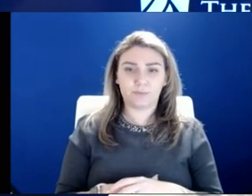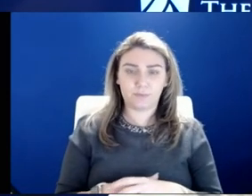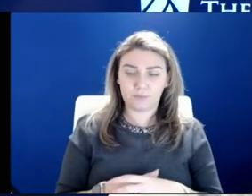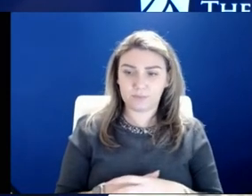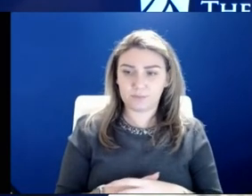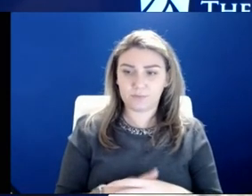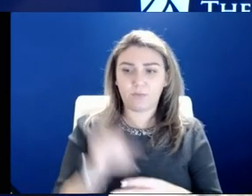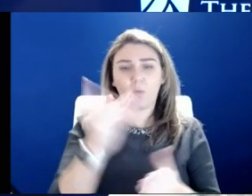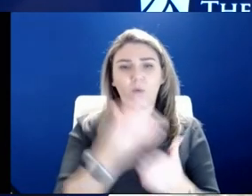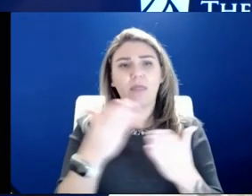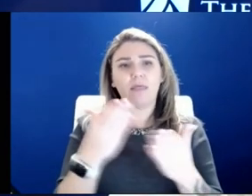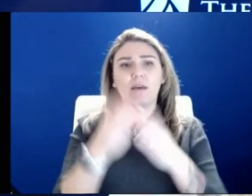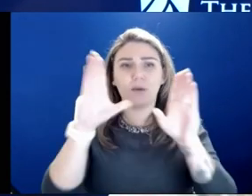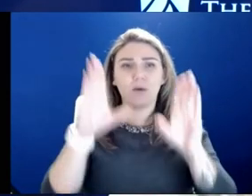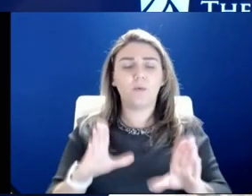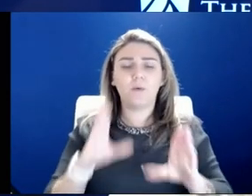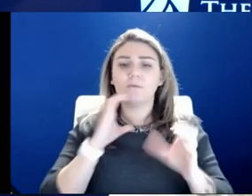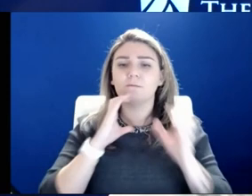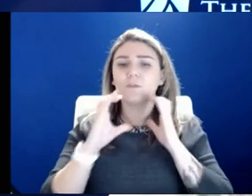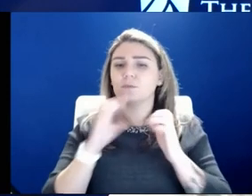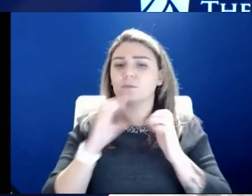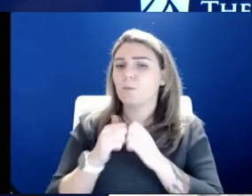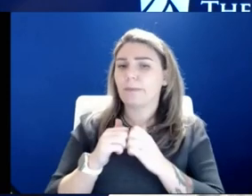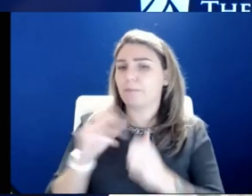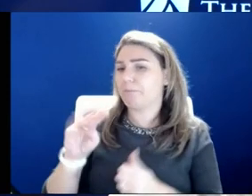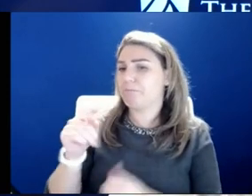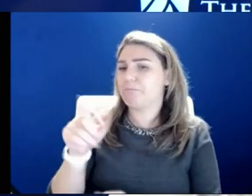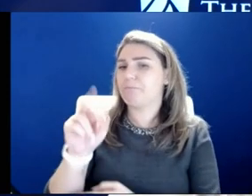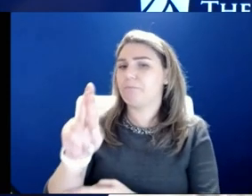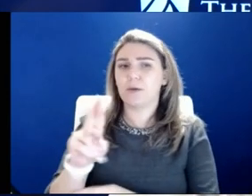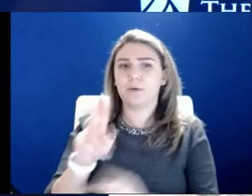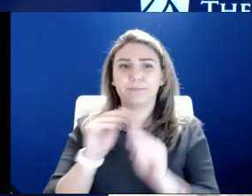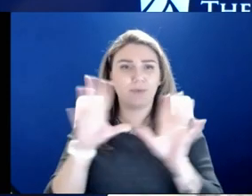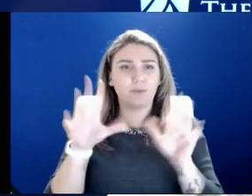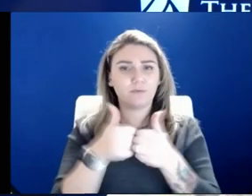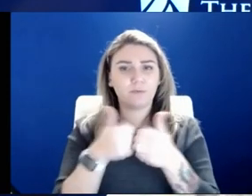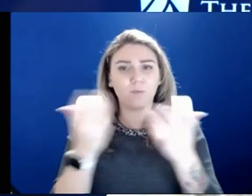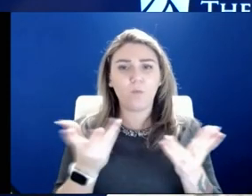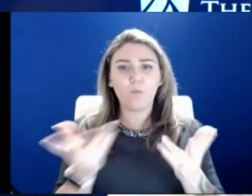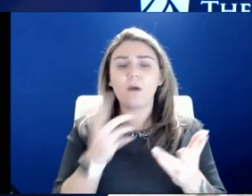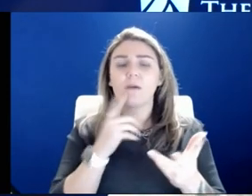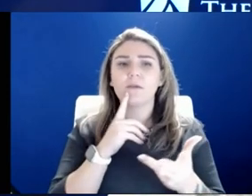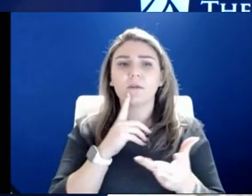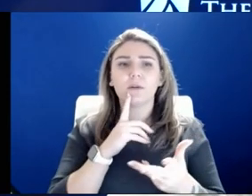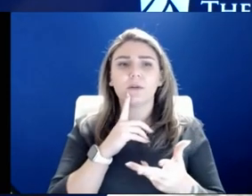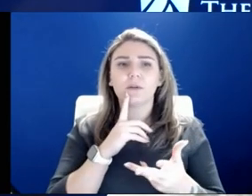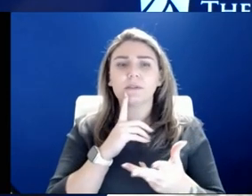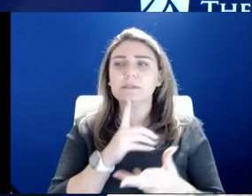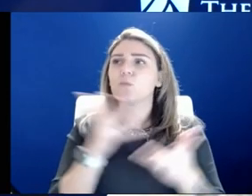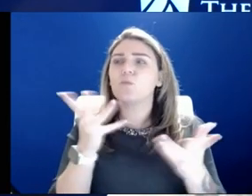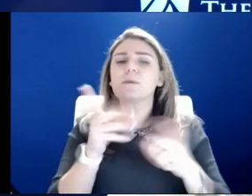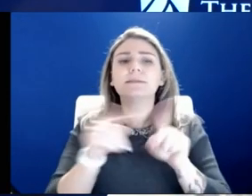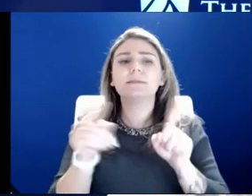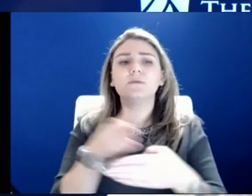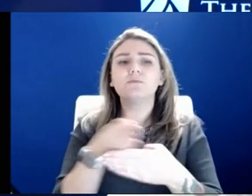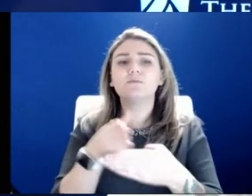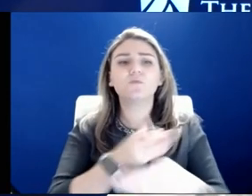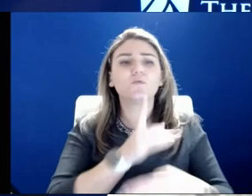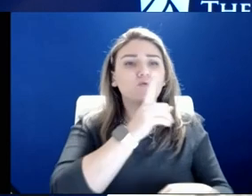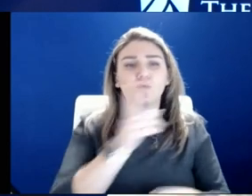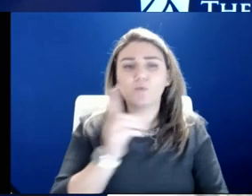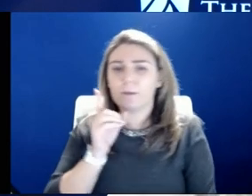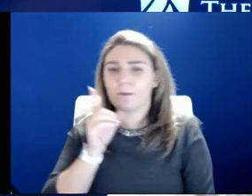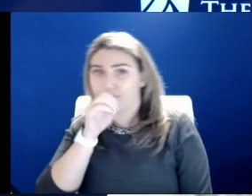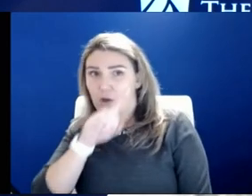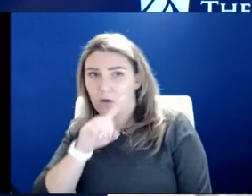conversation with the mayor about today, but one of the clear challenges for us is the difference between truth and fiction. Somewhere along the line, telling the truth kind of